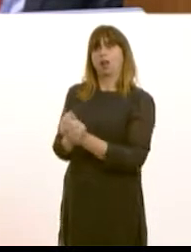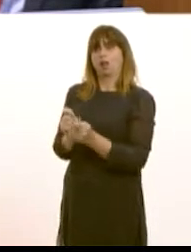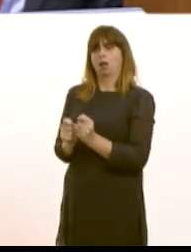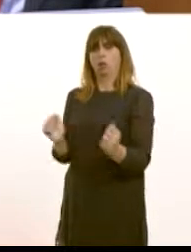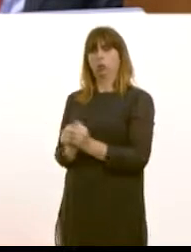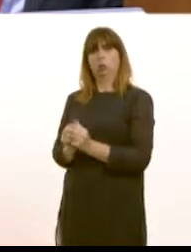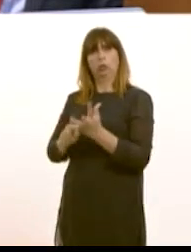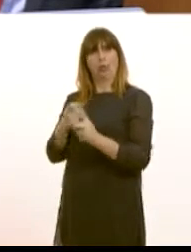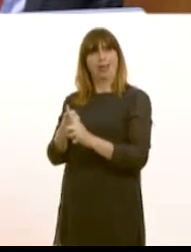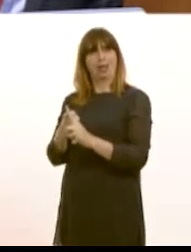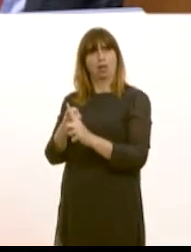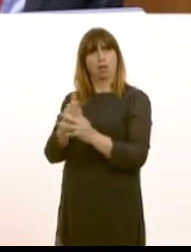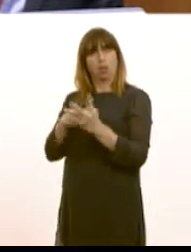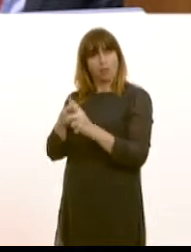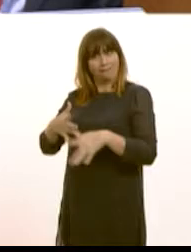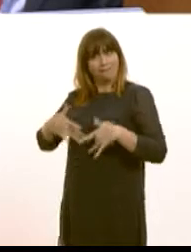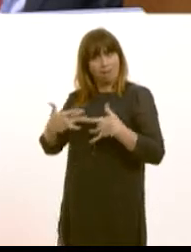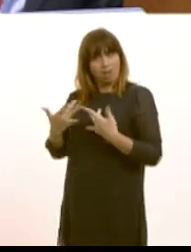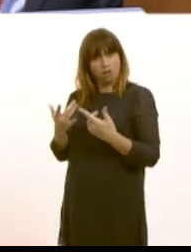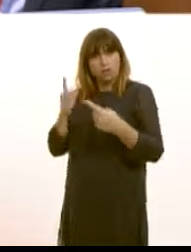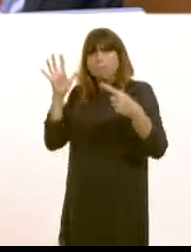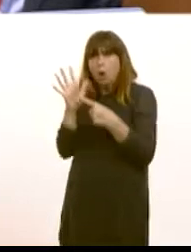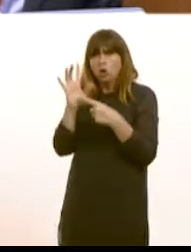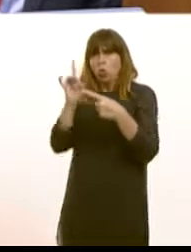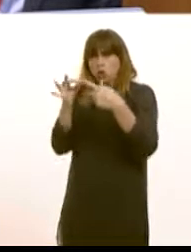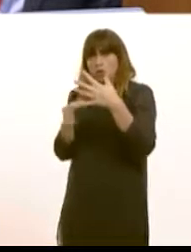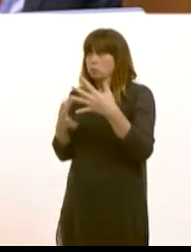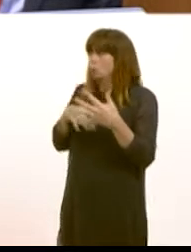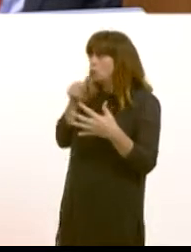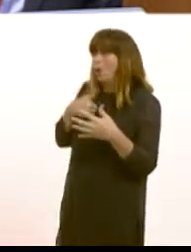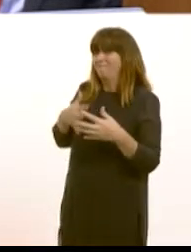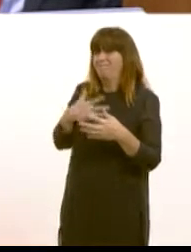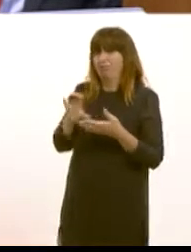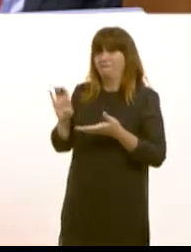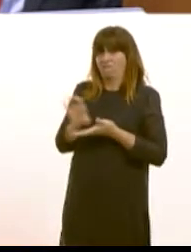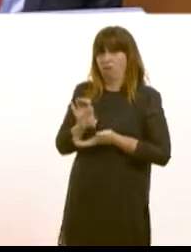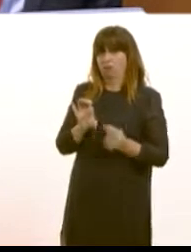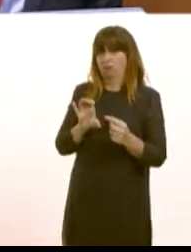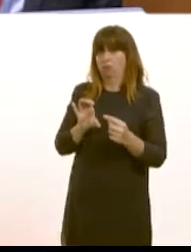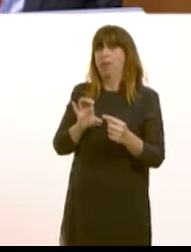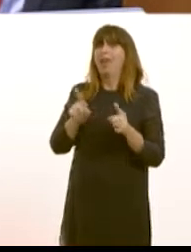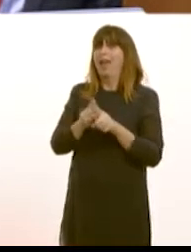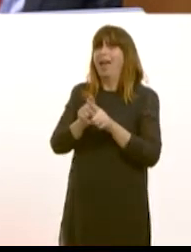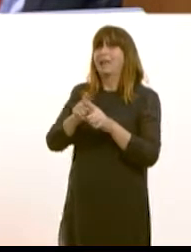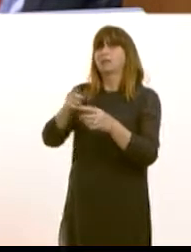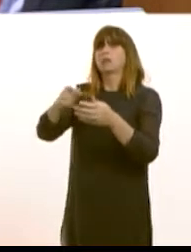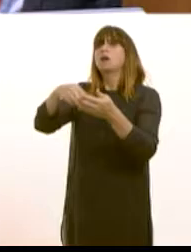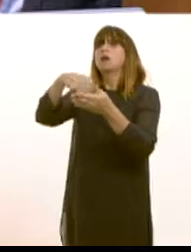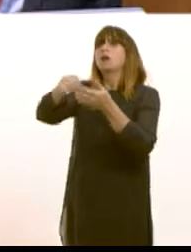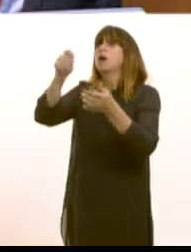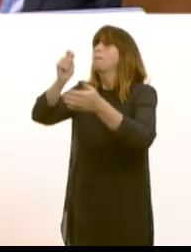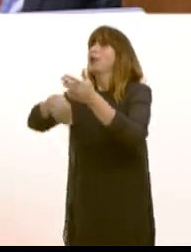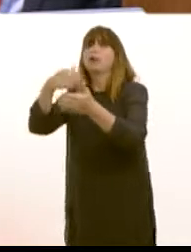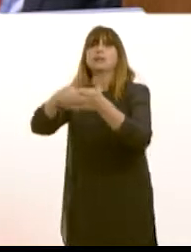the UK government sees as essential? For me, funding and access to the single market are fundamental.